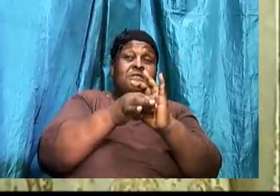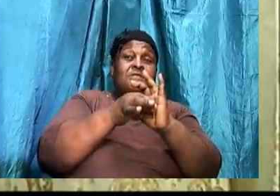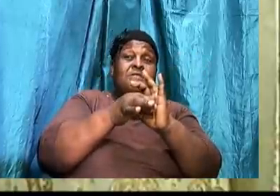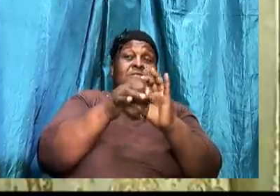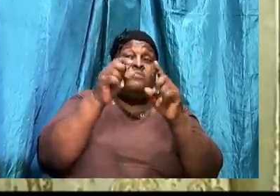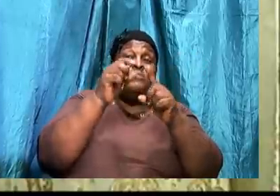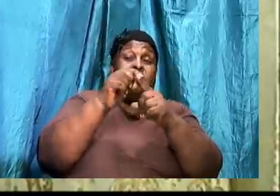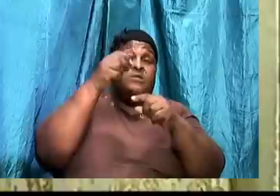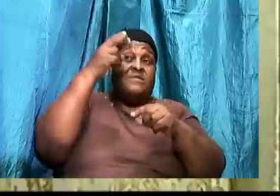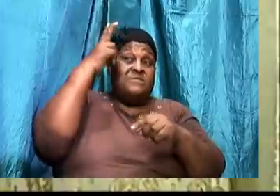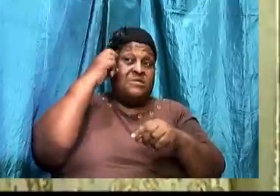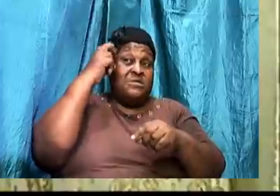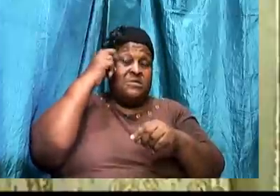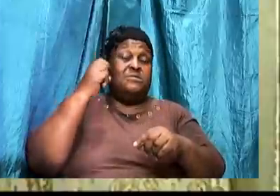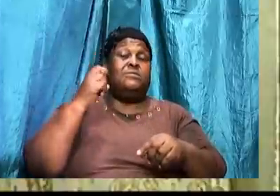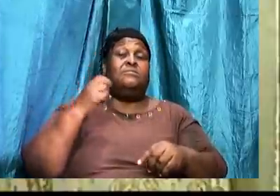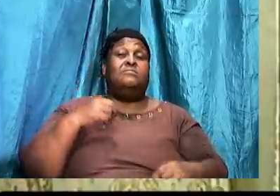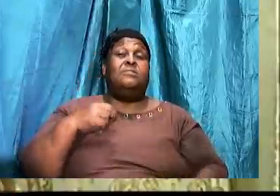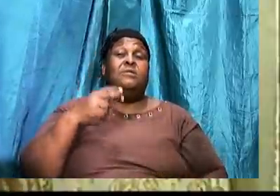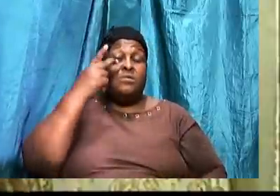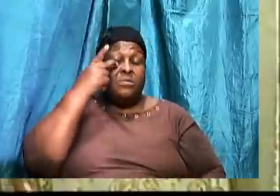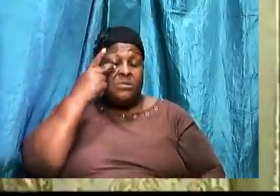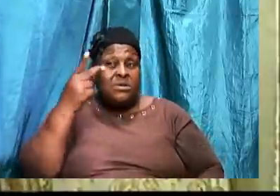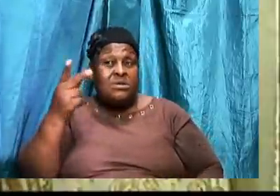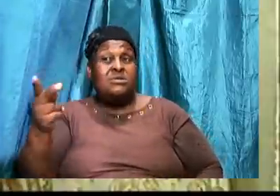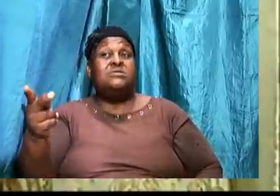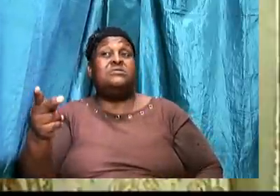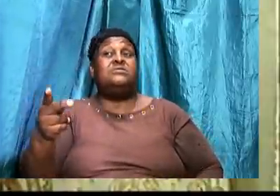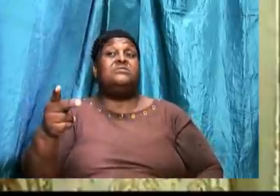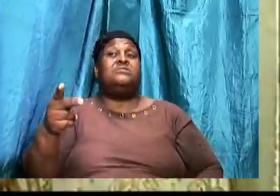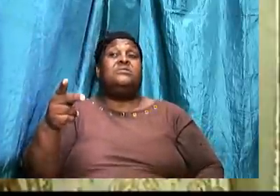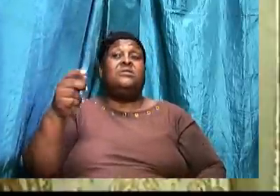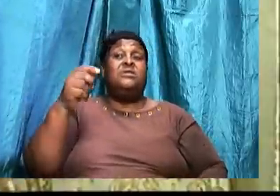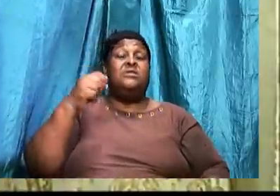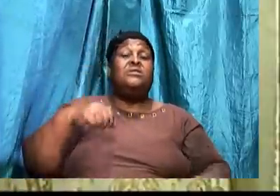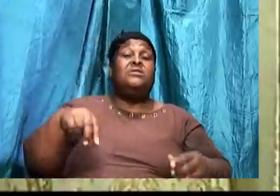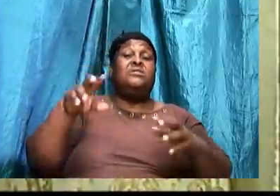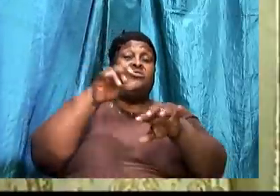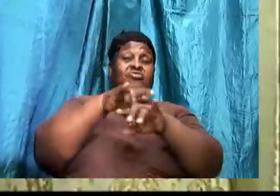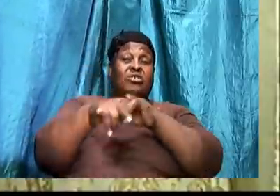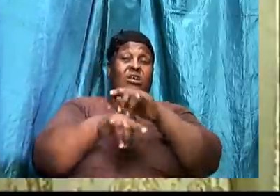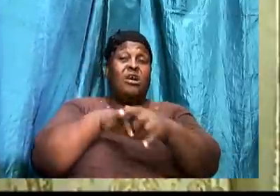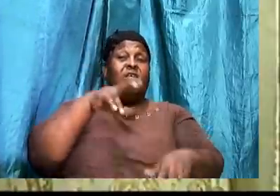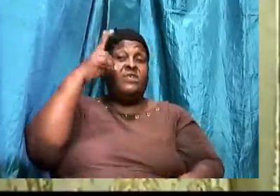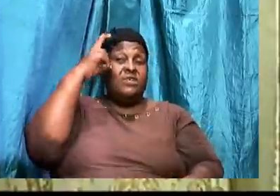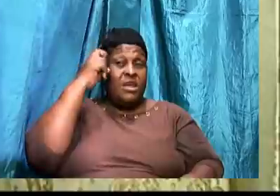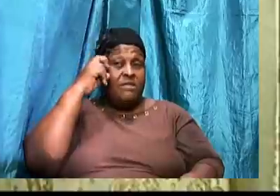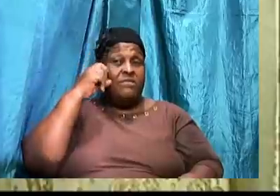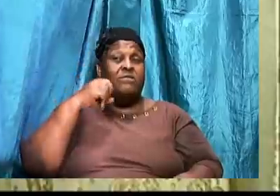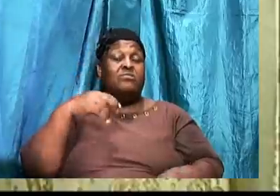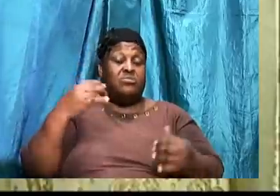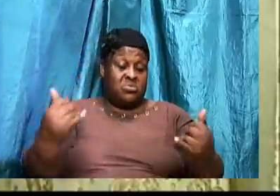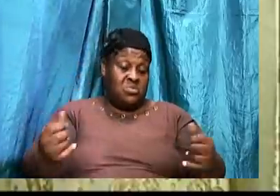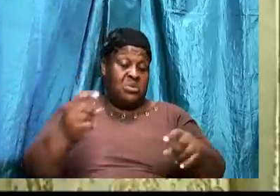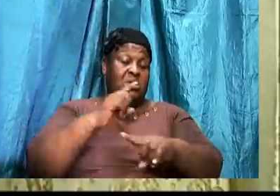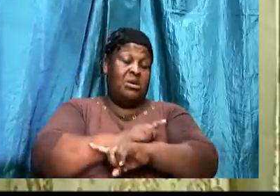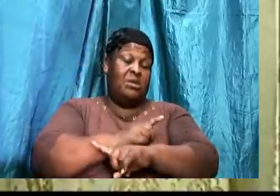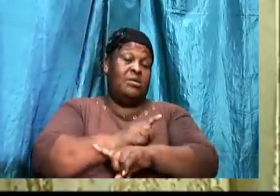this. Wild of the devil. In action today. You can go to the sister's house.